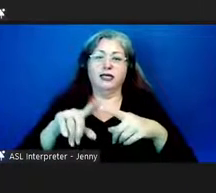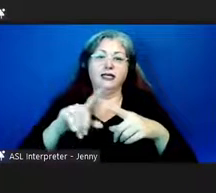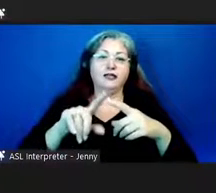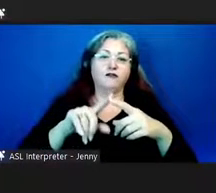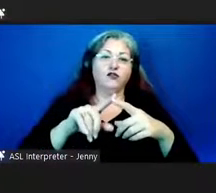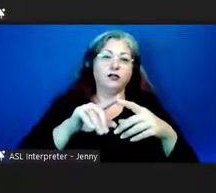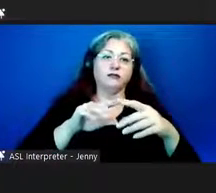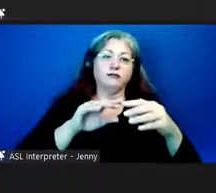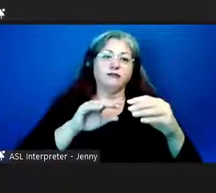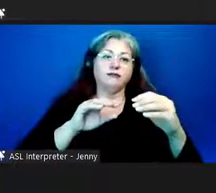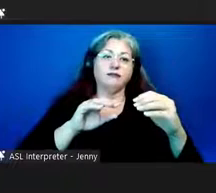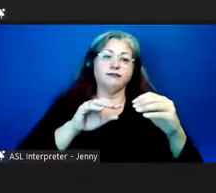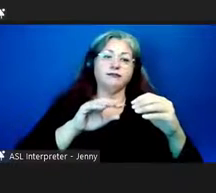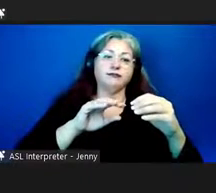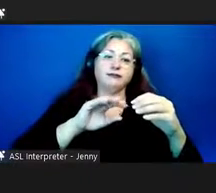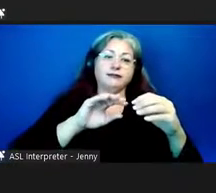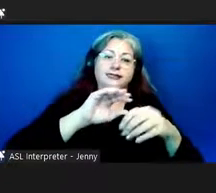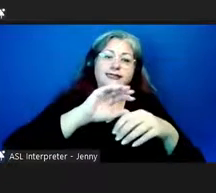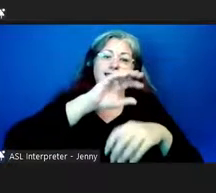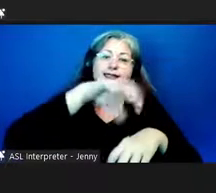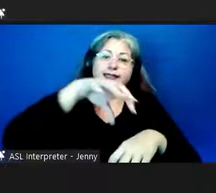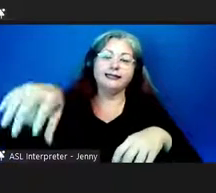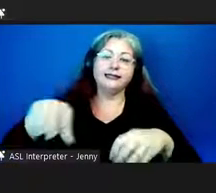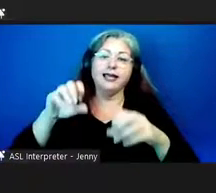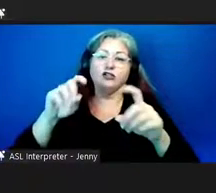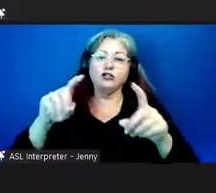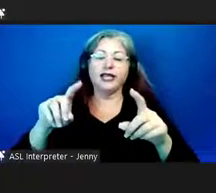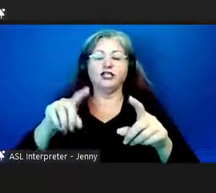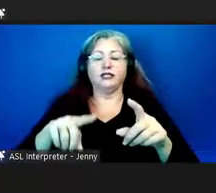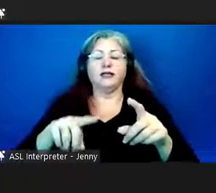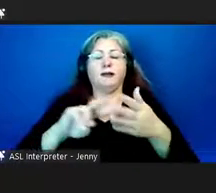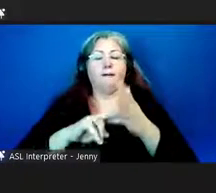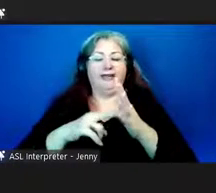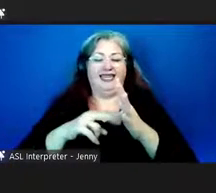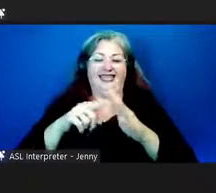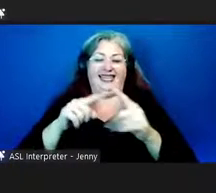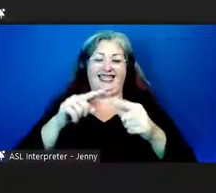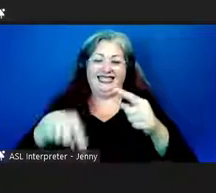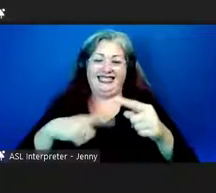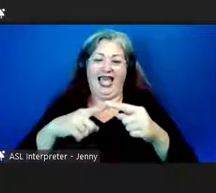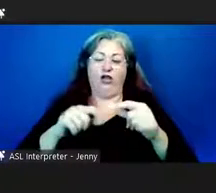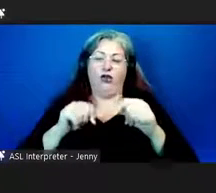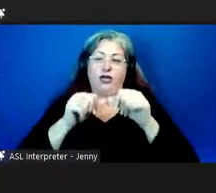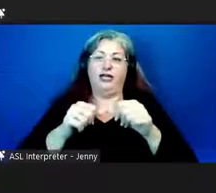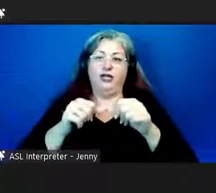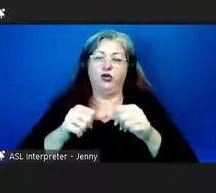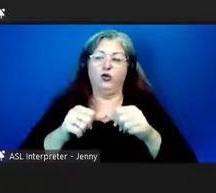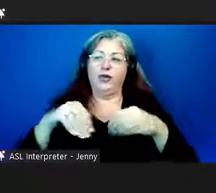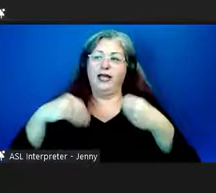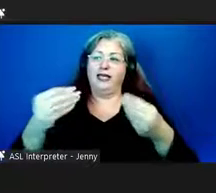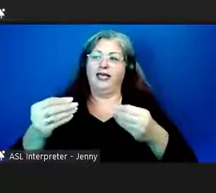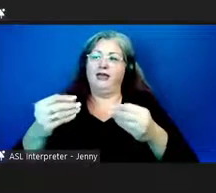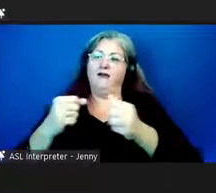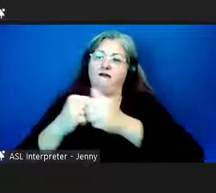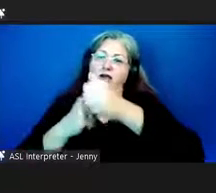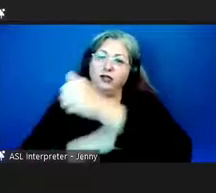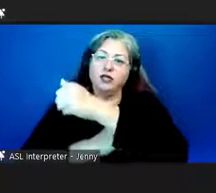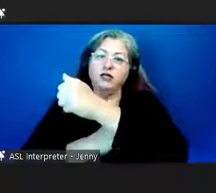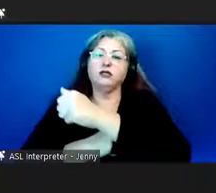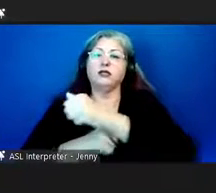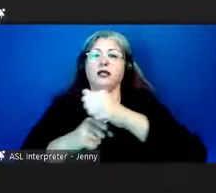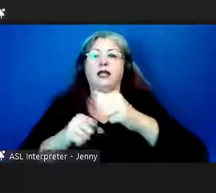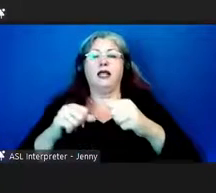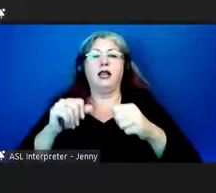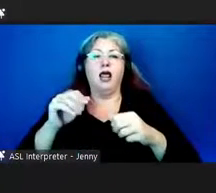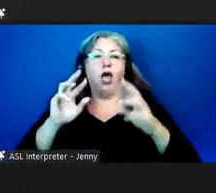education is critical in keeping this cycle going. And it allows a foundation, and hopefully we can